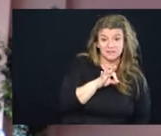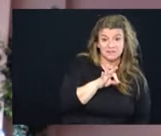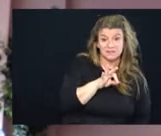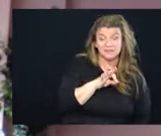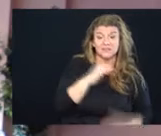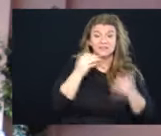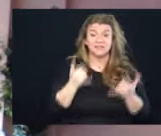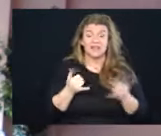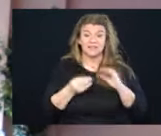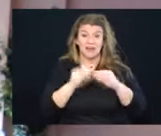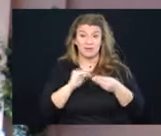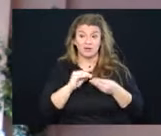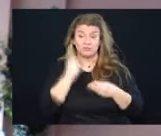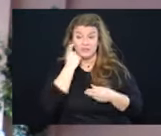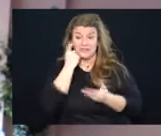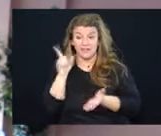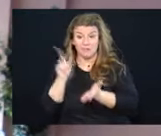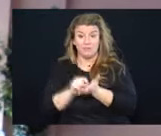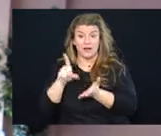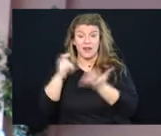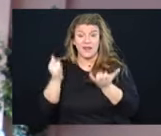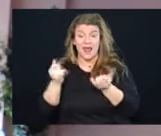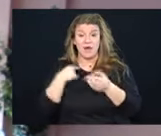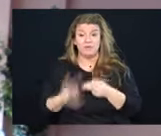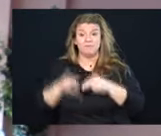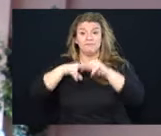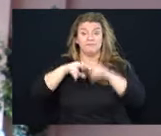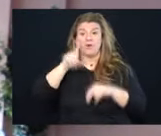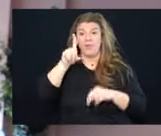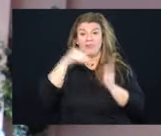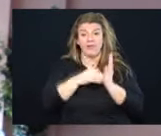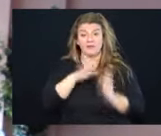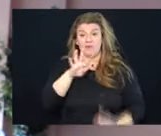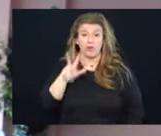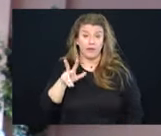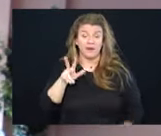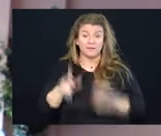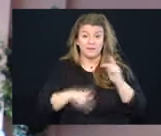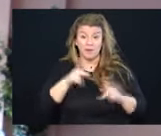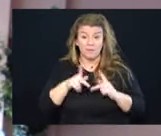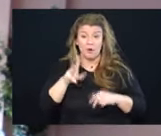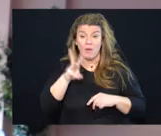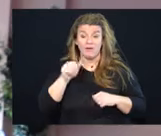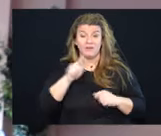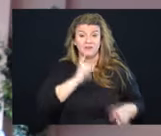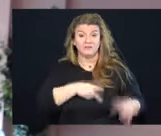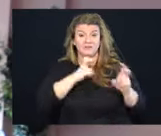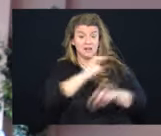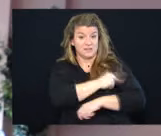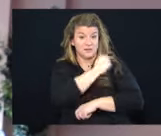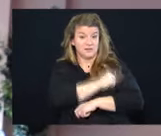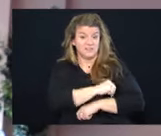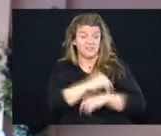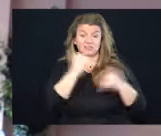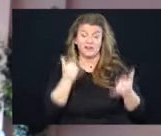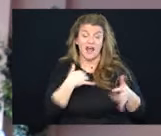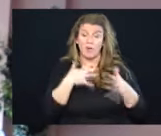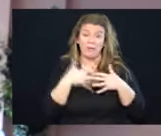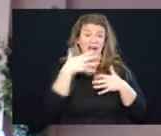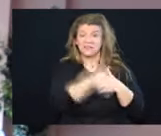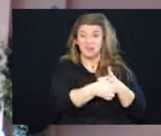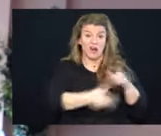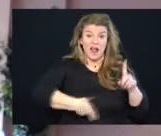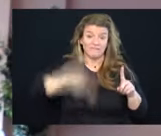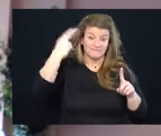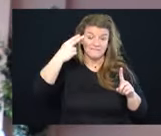Today's numbers just came out and we're now up to 1,043 people in West Virginia hospital beds. So we have now surpassed our all time